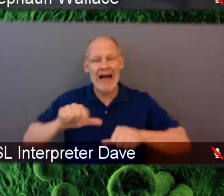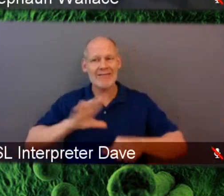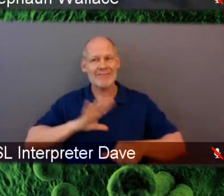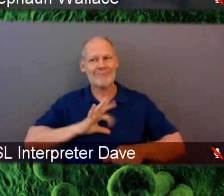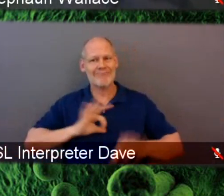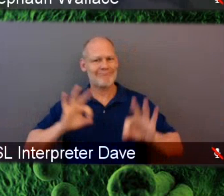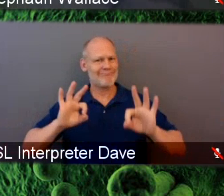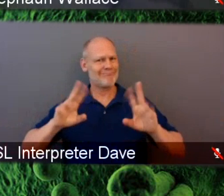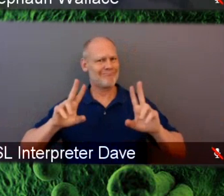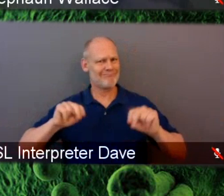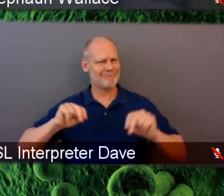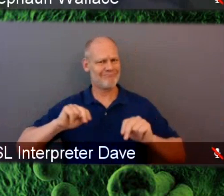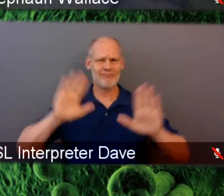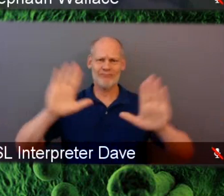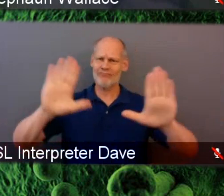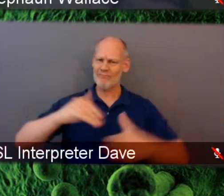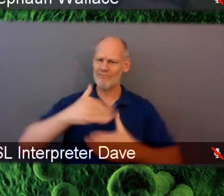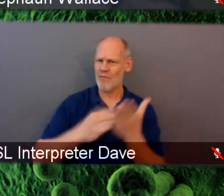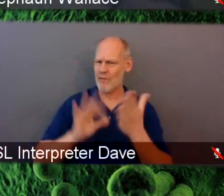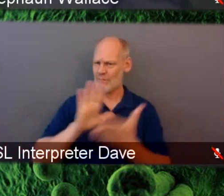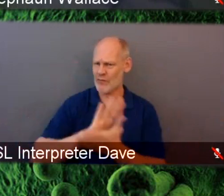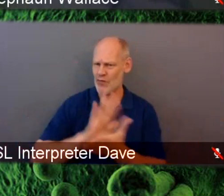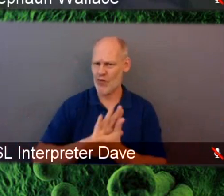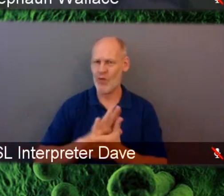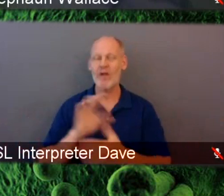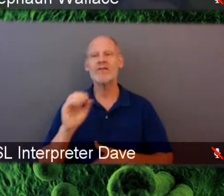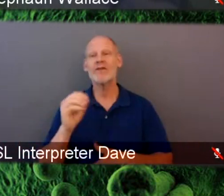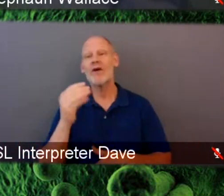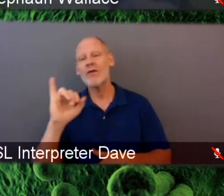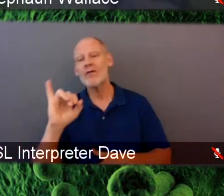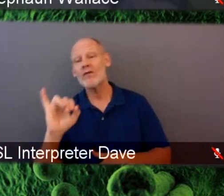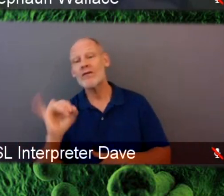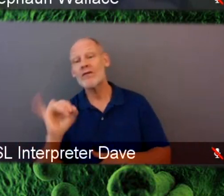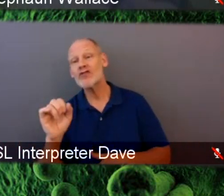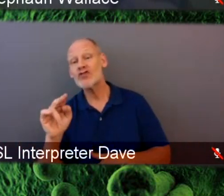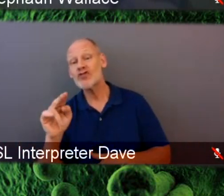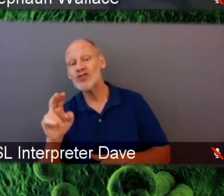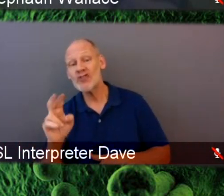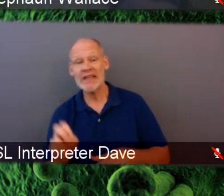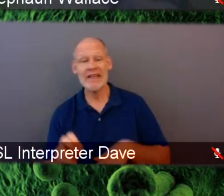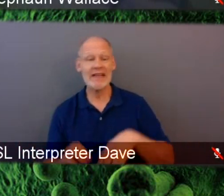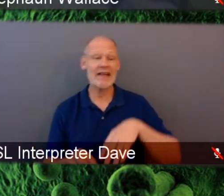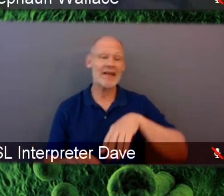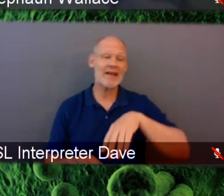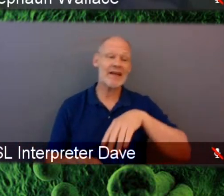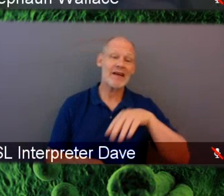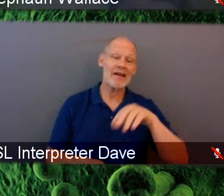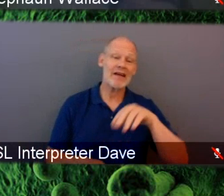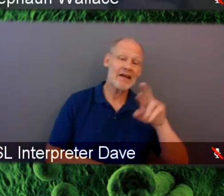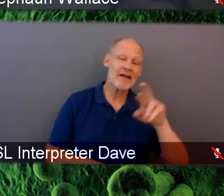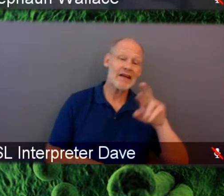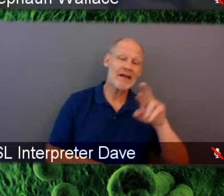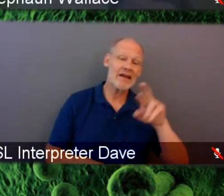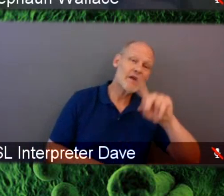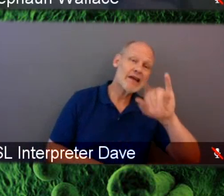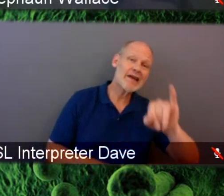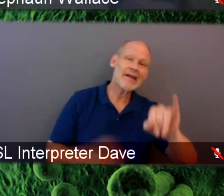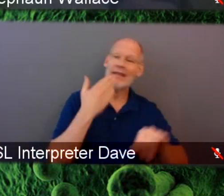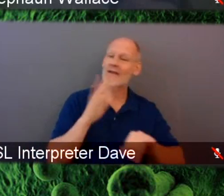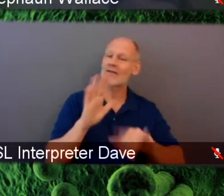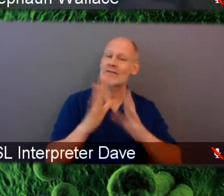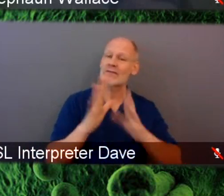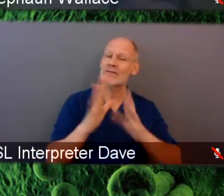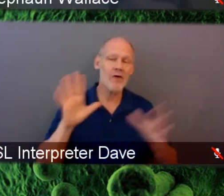colleagues, your remarkable efforts to really foster love of science in children,